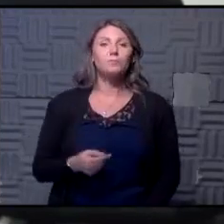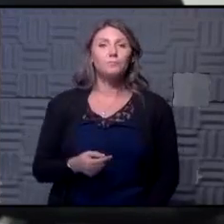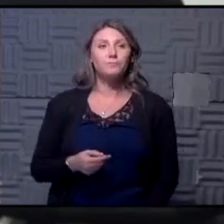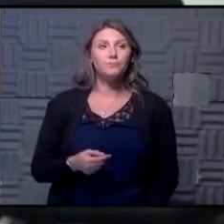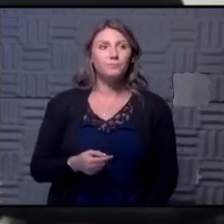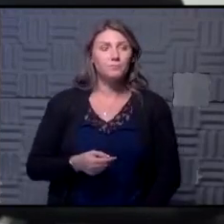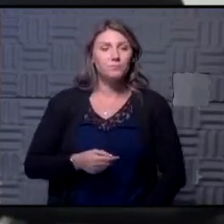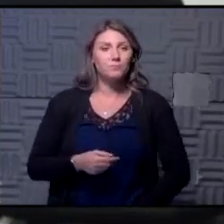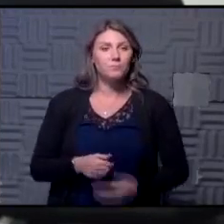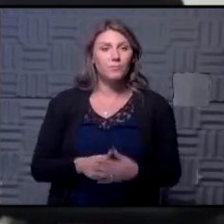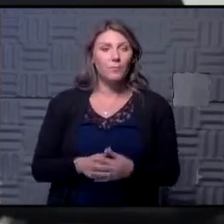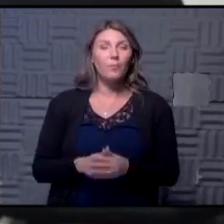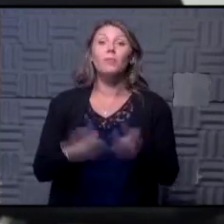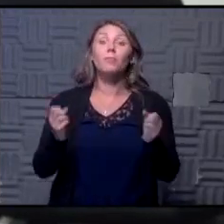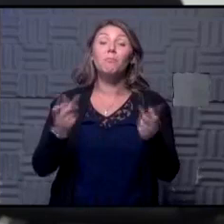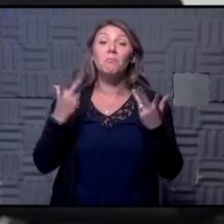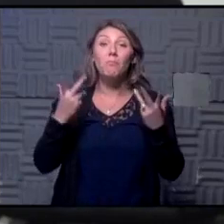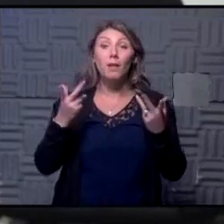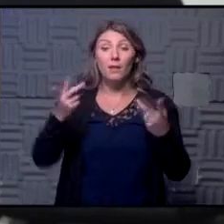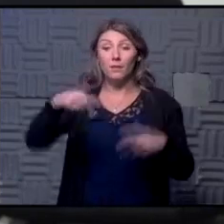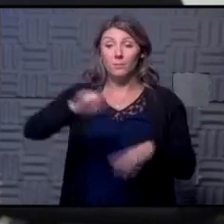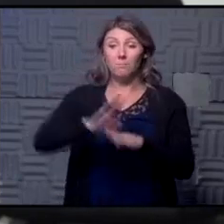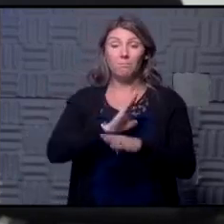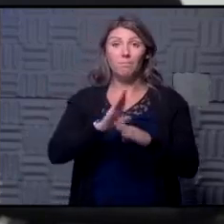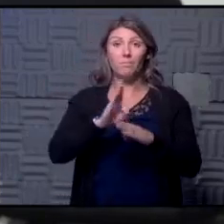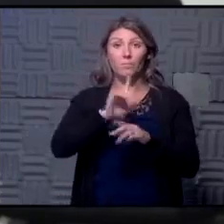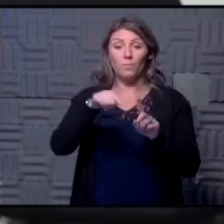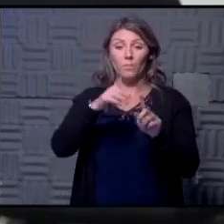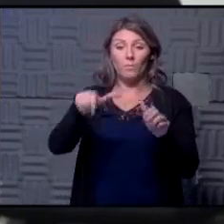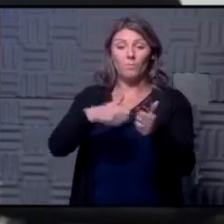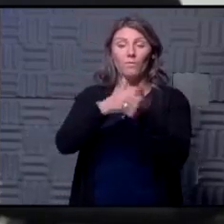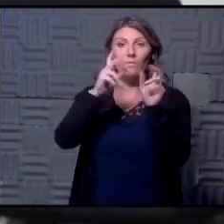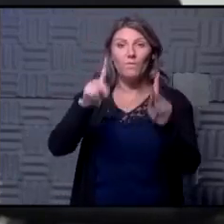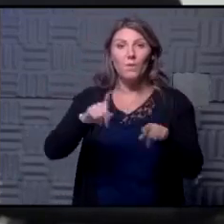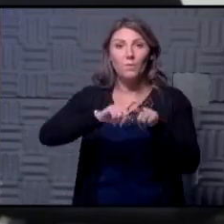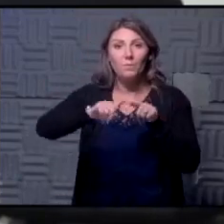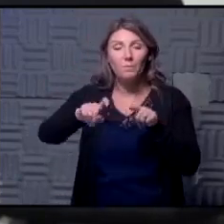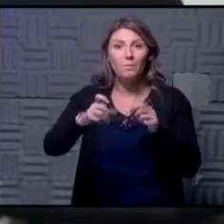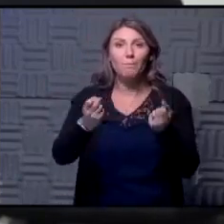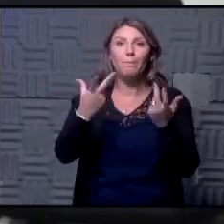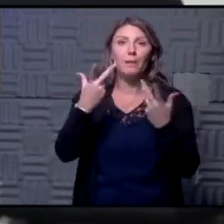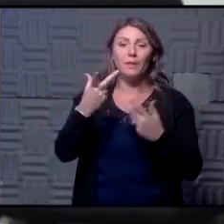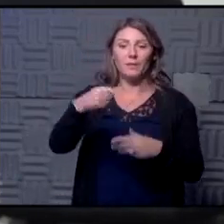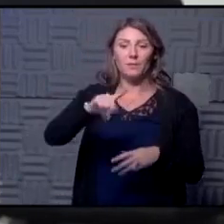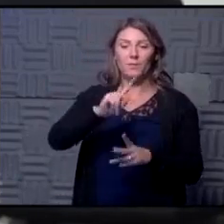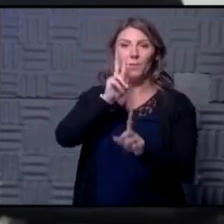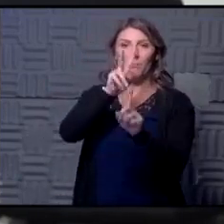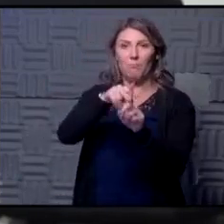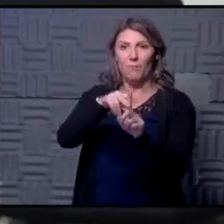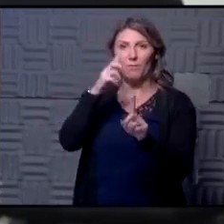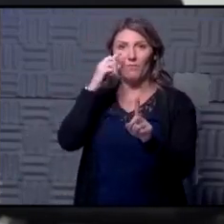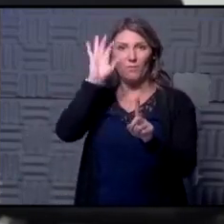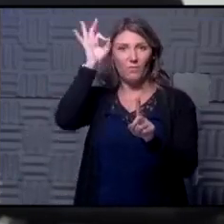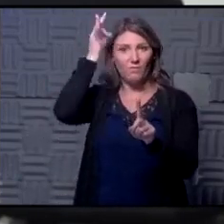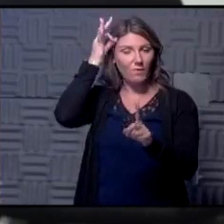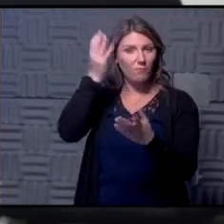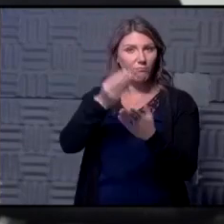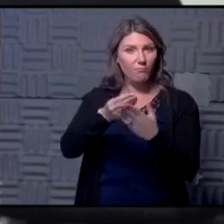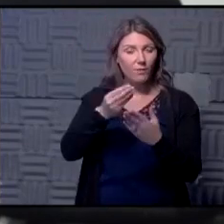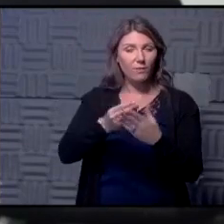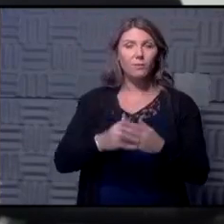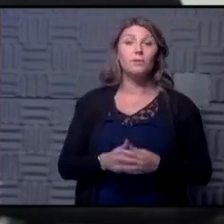and a number of them when we've made follow-up calls a number of them did apply for that federal funding